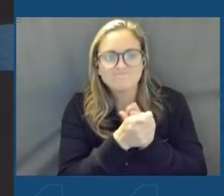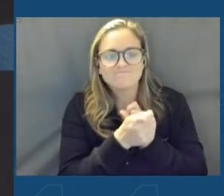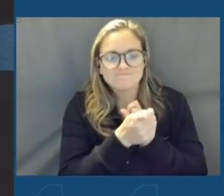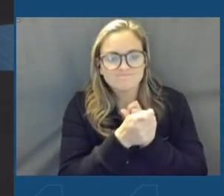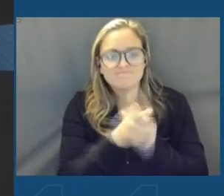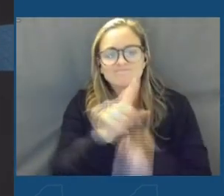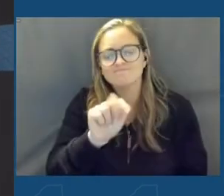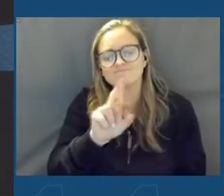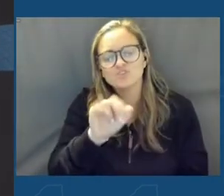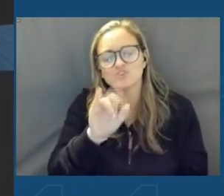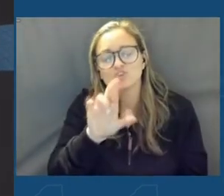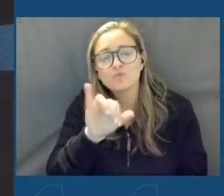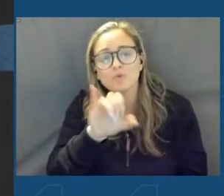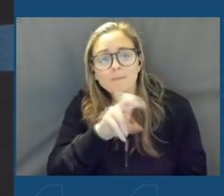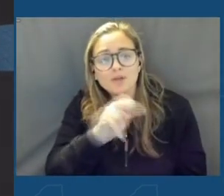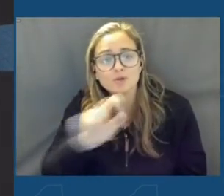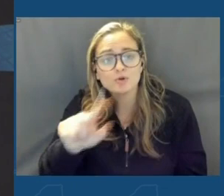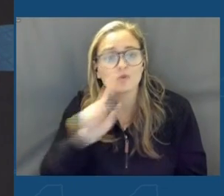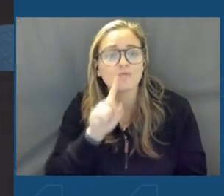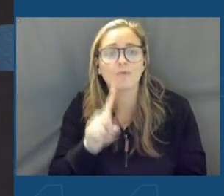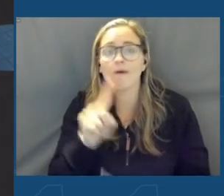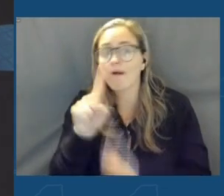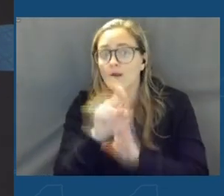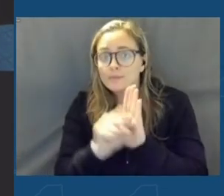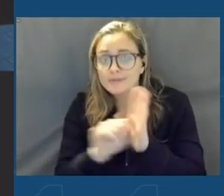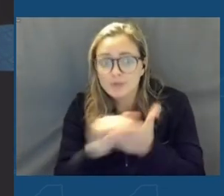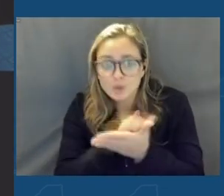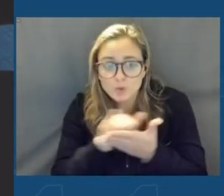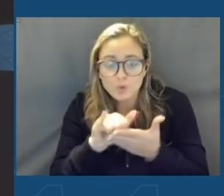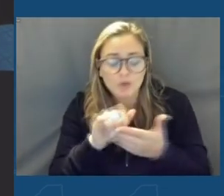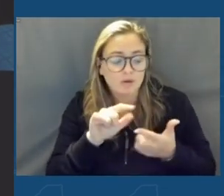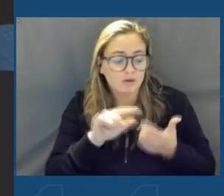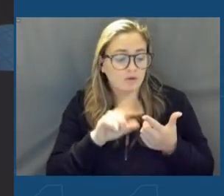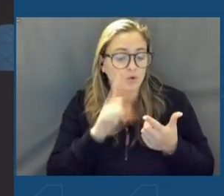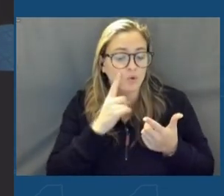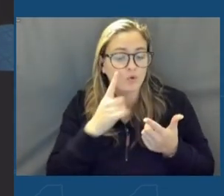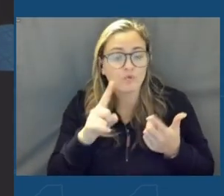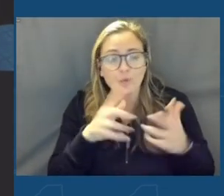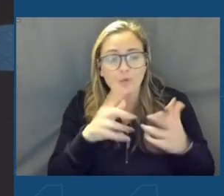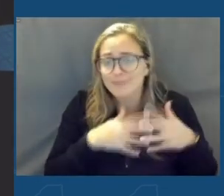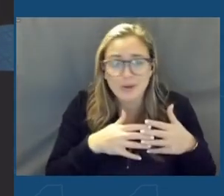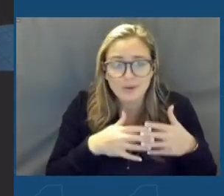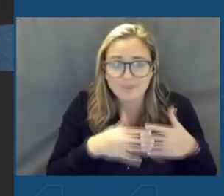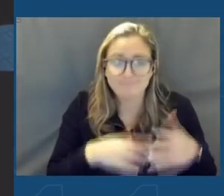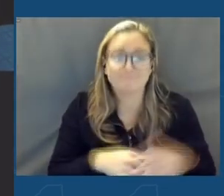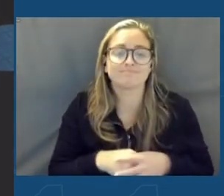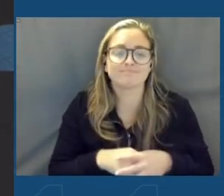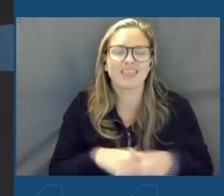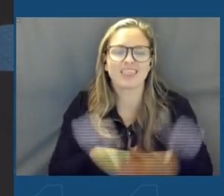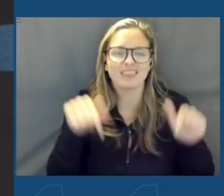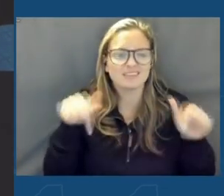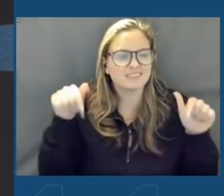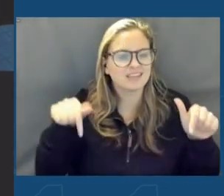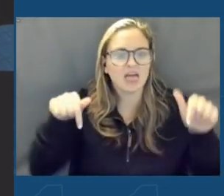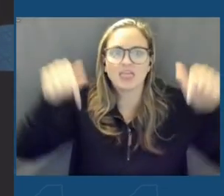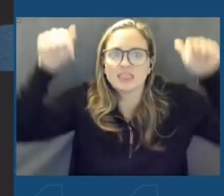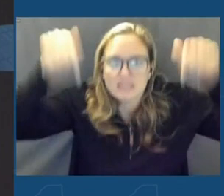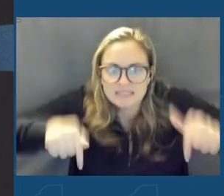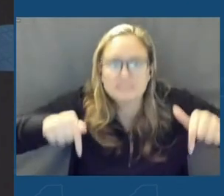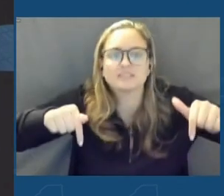Transformational for upstate New York. Transformational for America. This, this